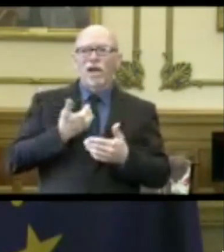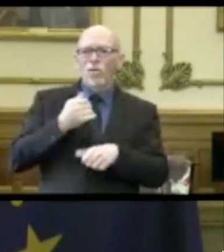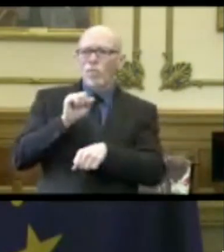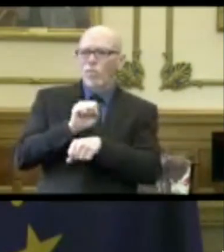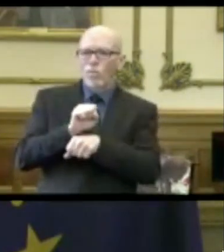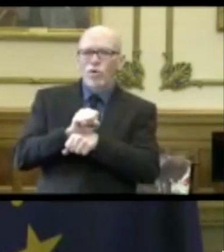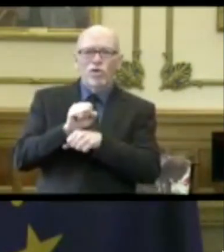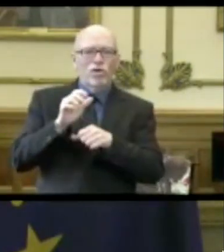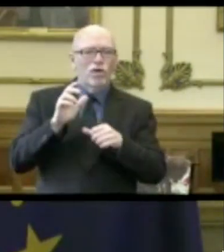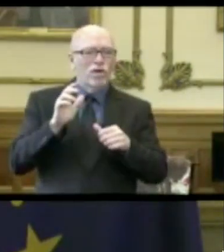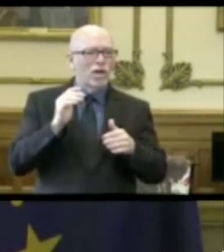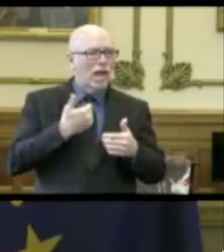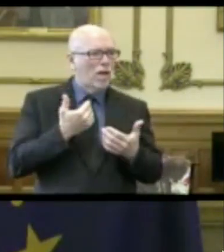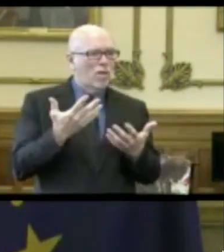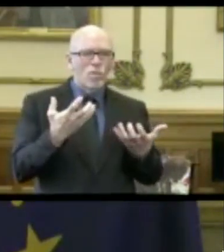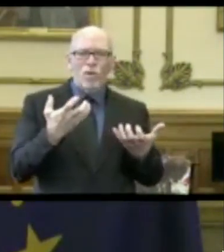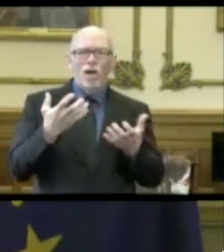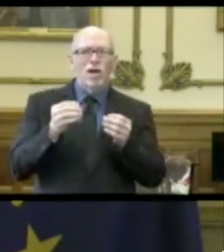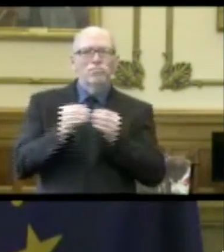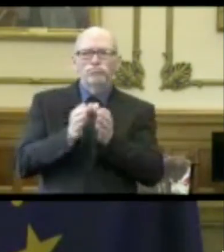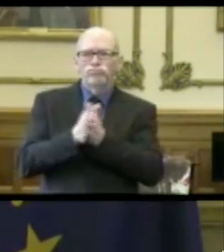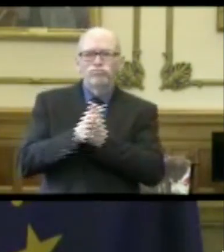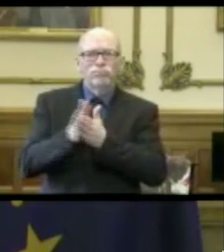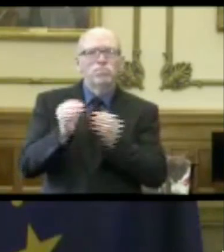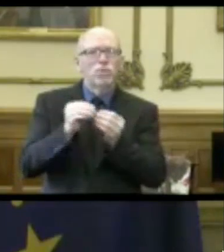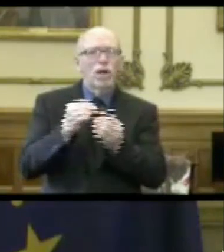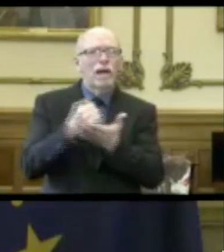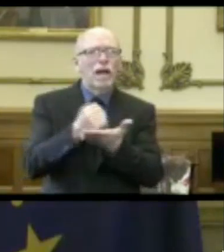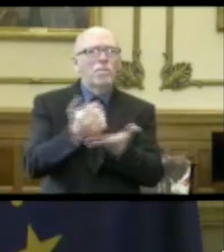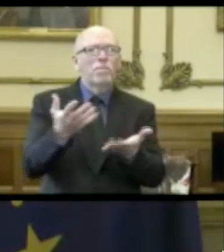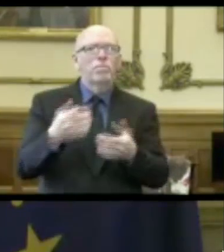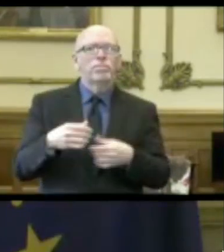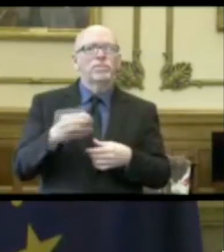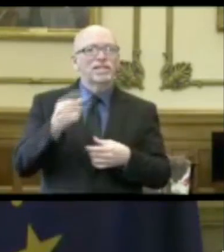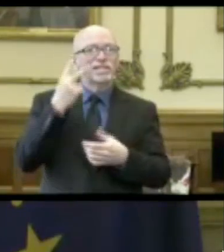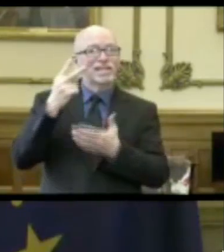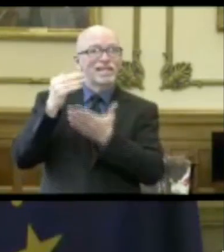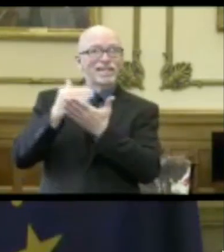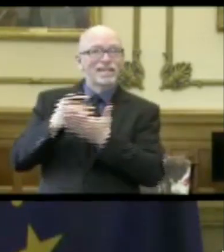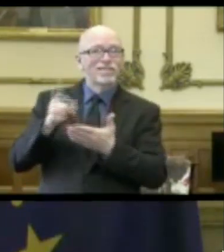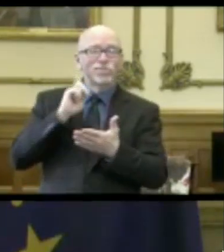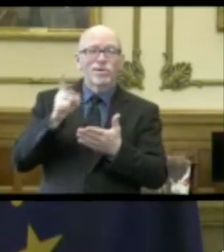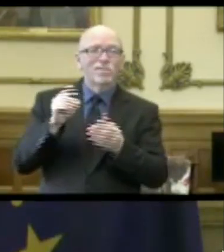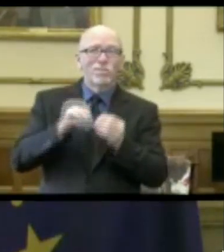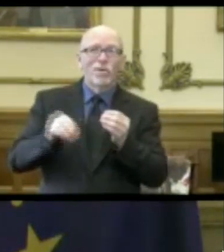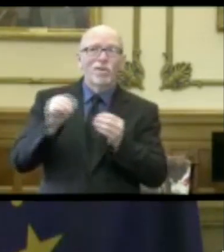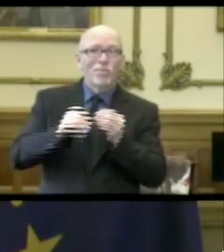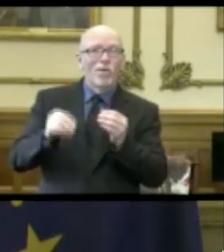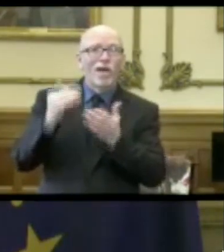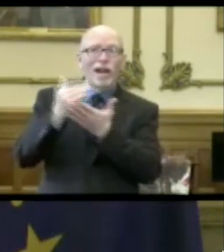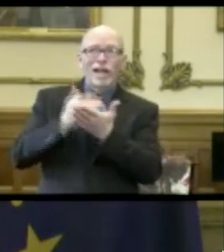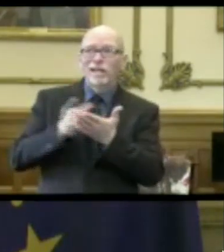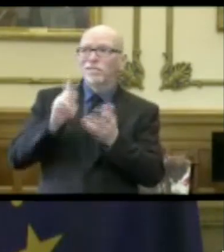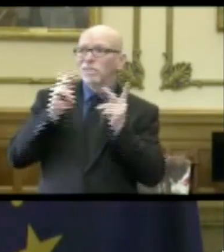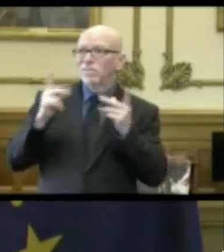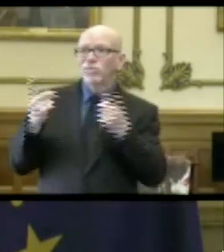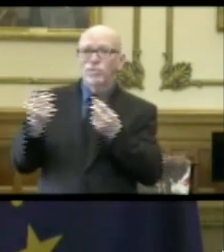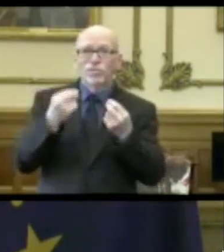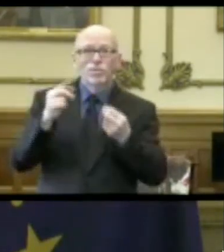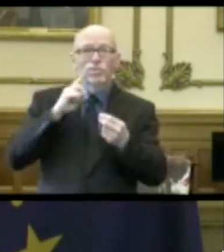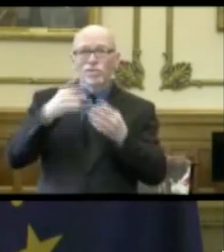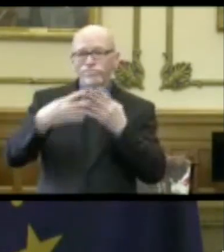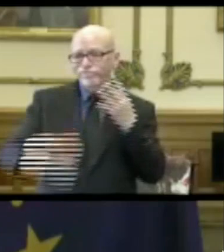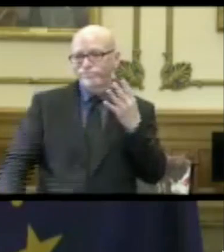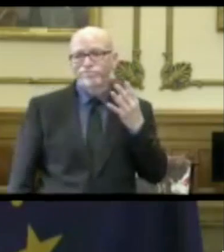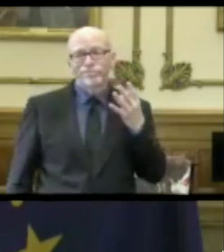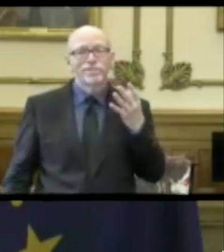around here to want to do more. And then you've got this, again, this list that continues just to form up. Too big for